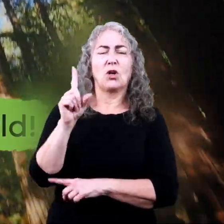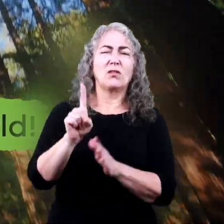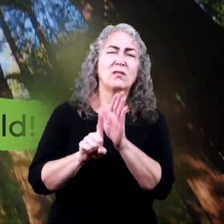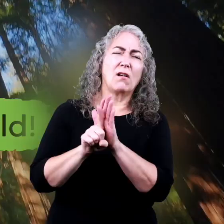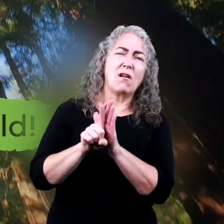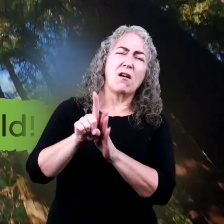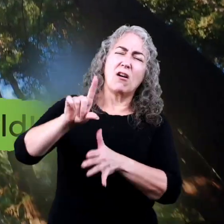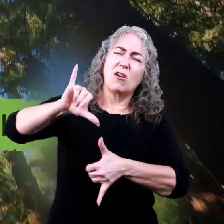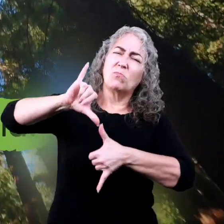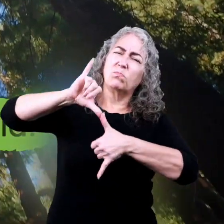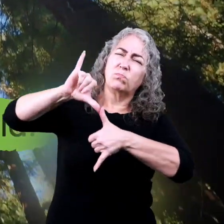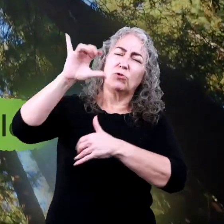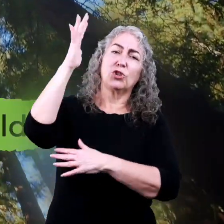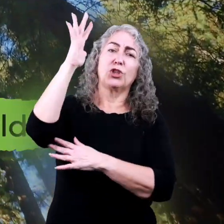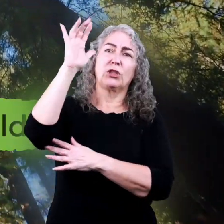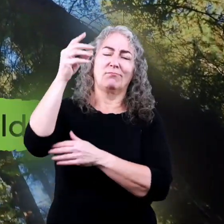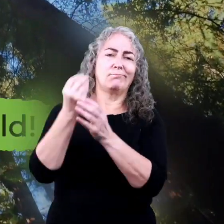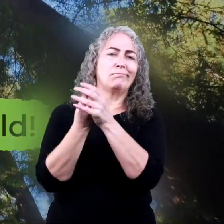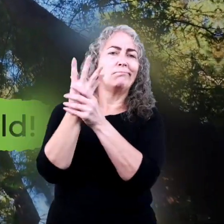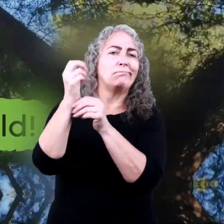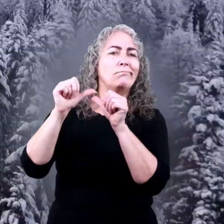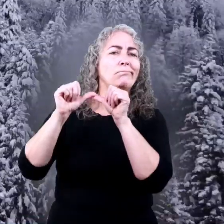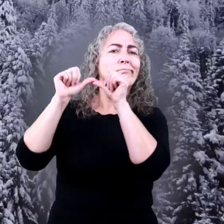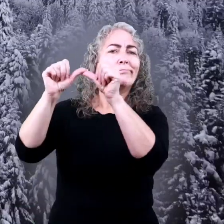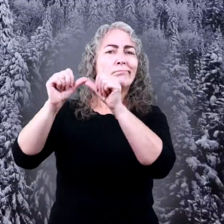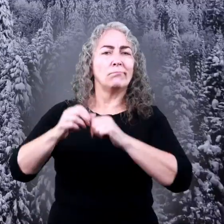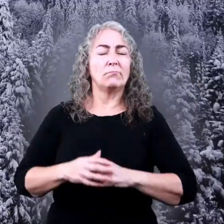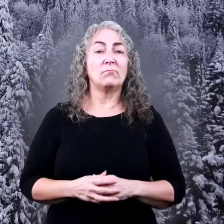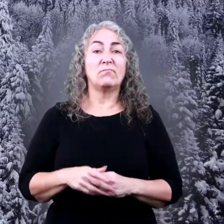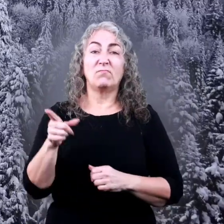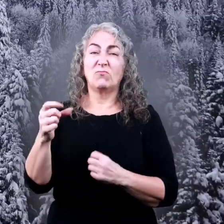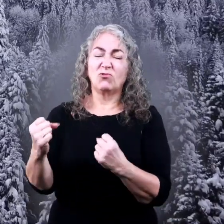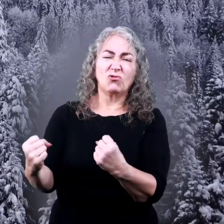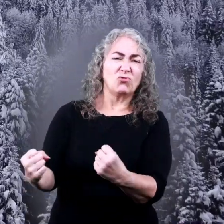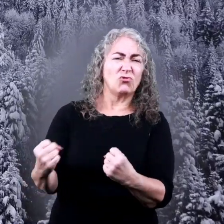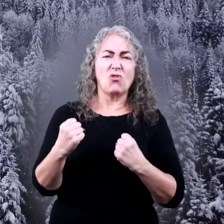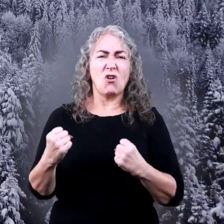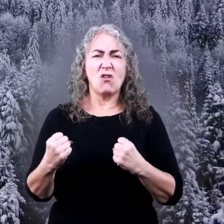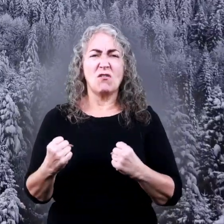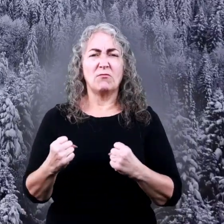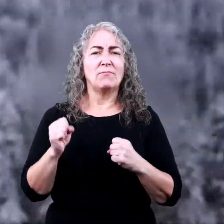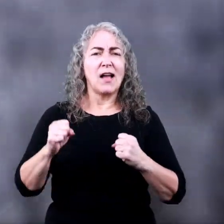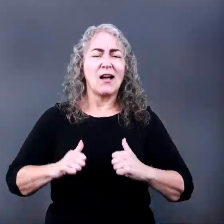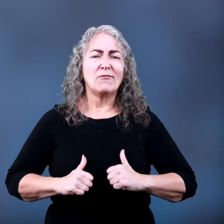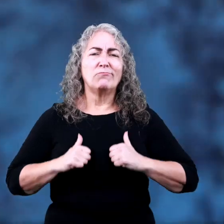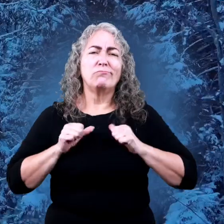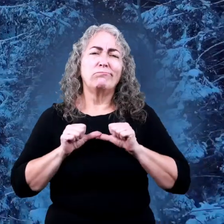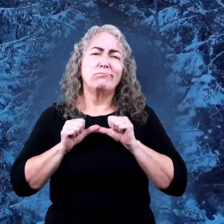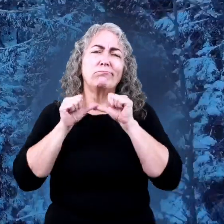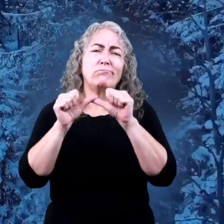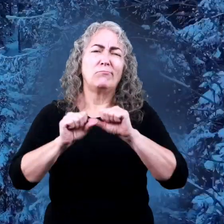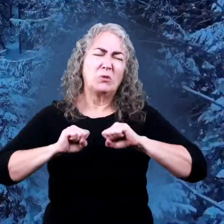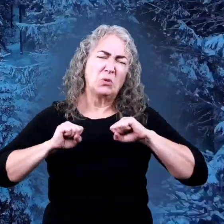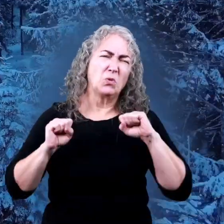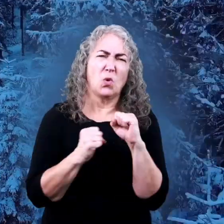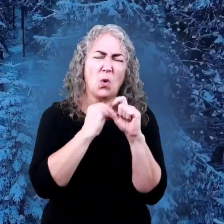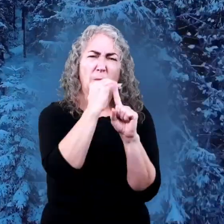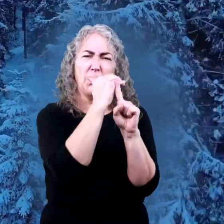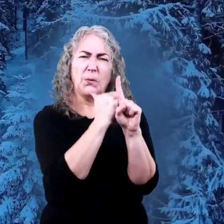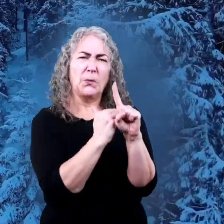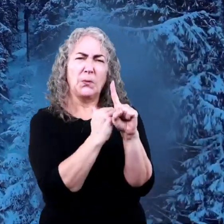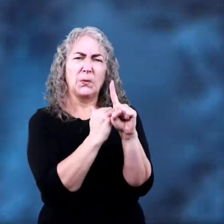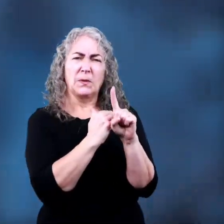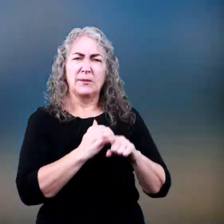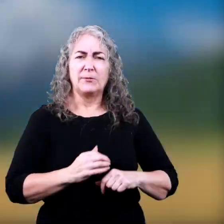tallest trees in the world grow. These trees are very strong and can survive extremely cold